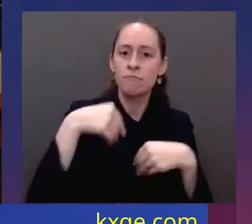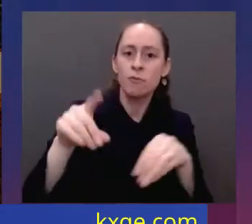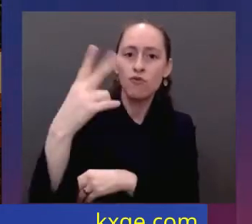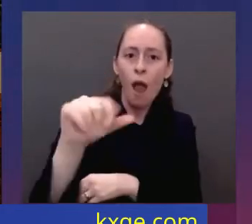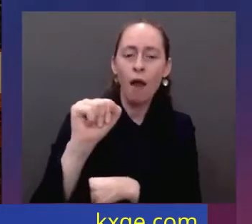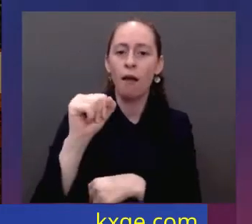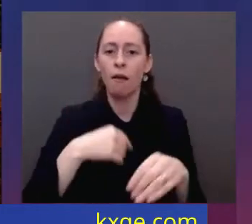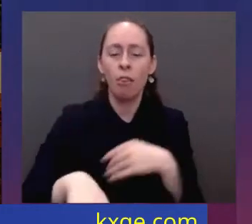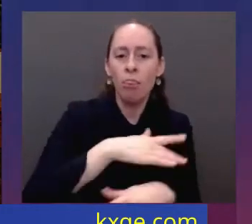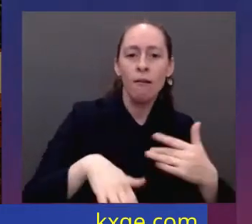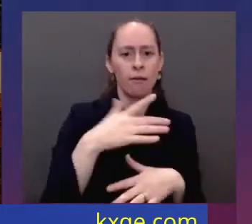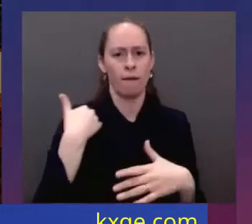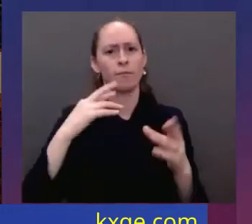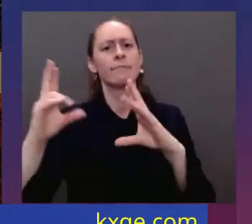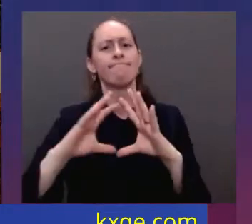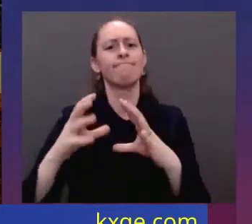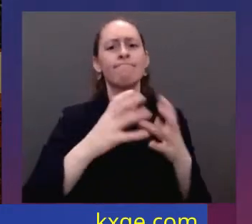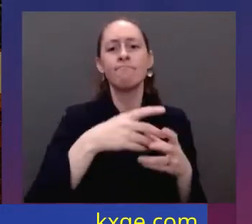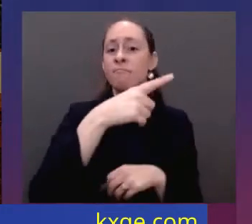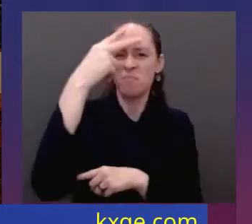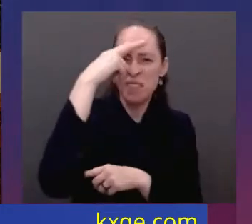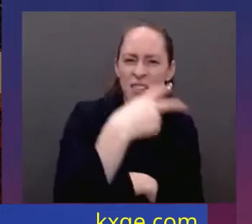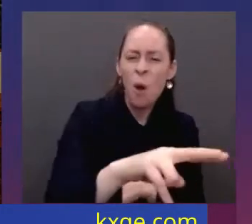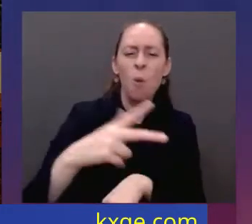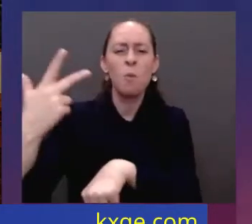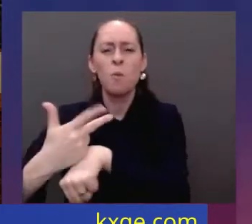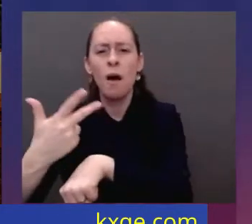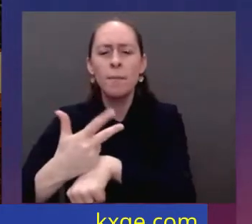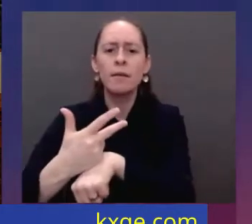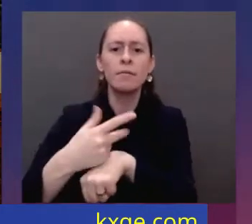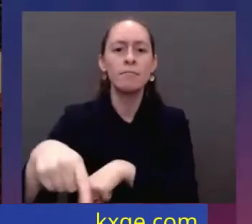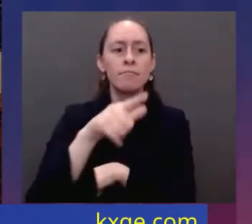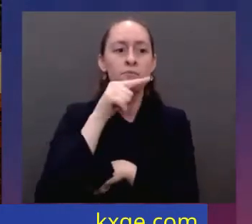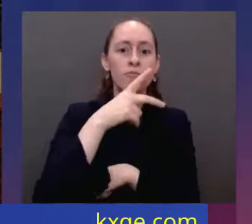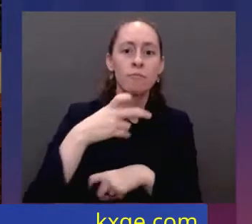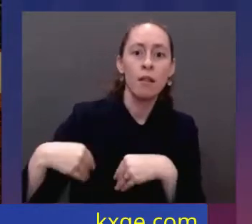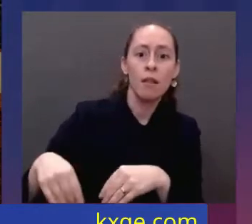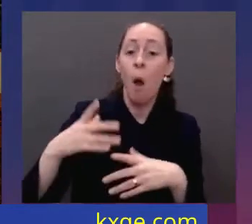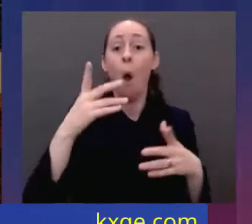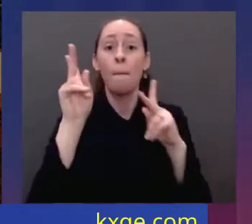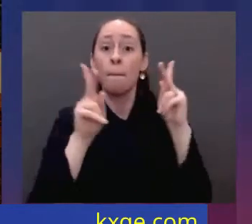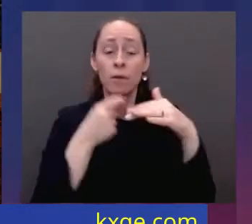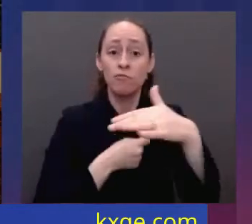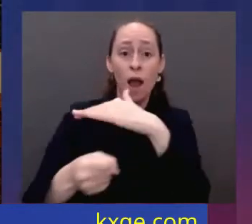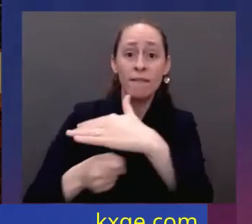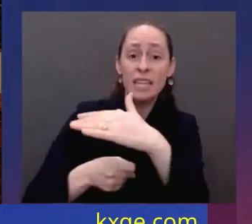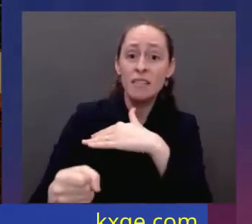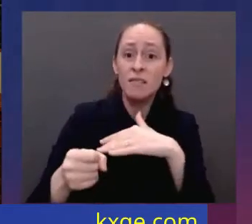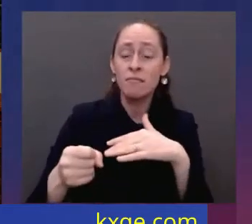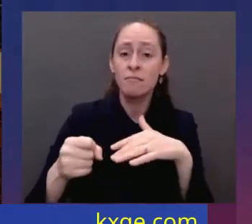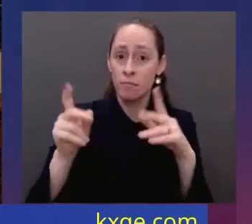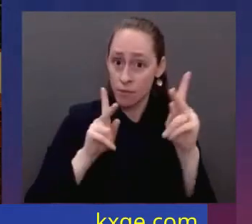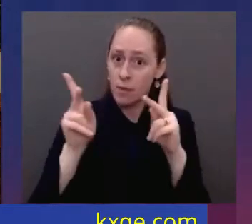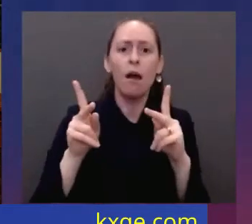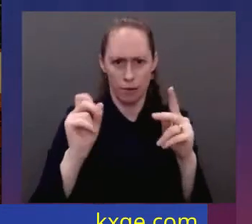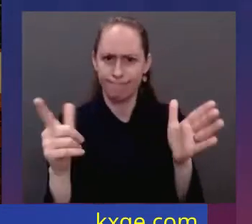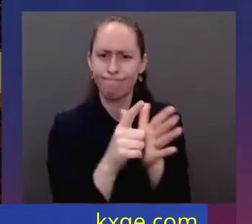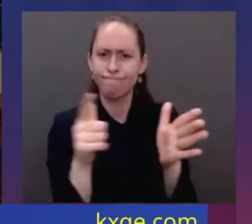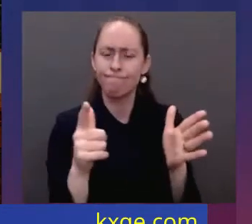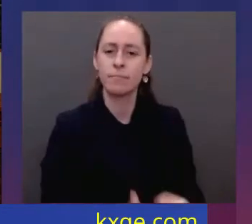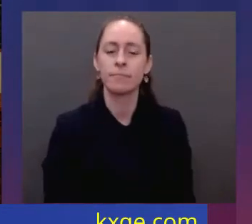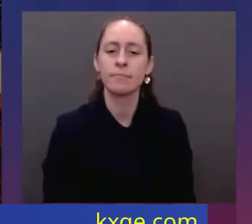in place dedicated immigration judges in a significant larger number so families fleeing persecution and violence can have their cases heard faster and those who don't legitimately hear can be sent back.